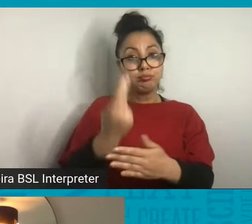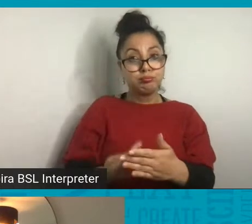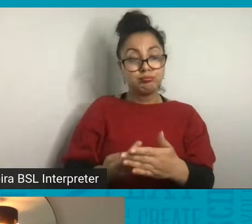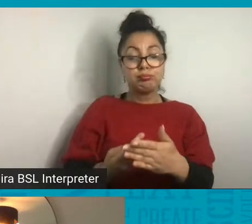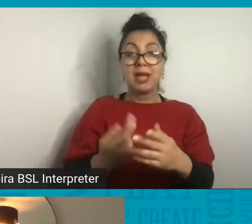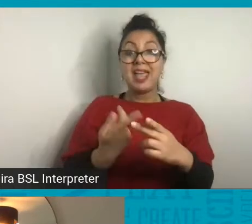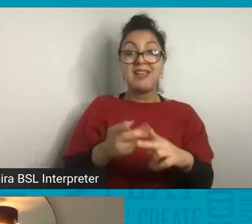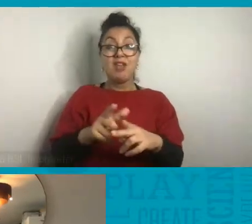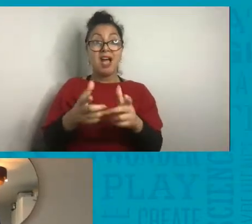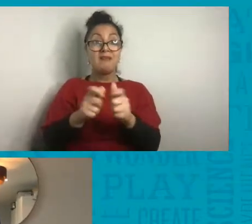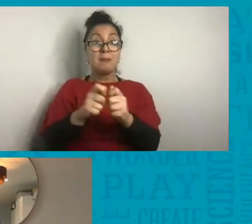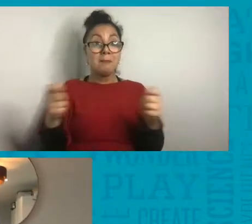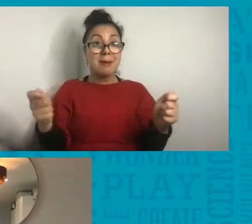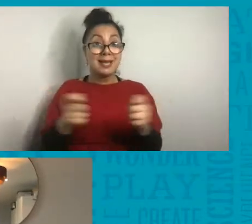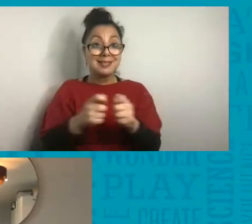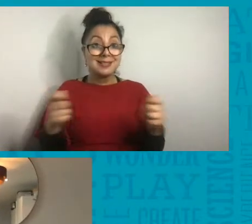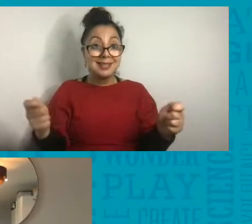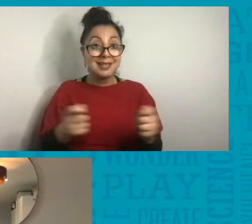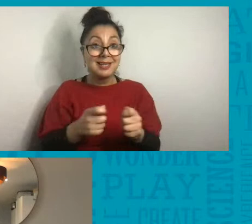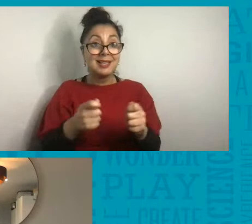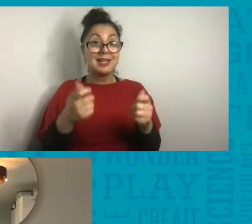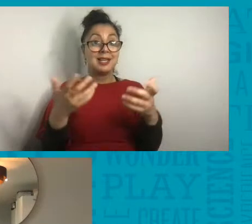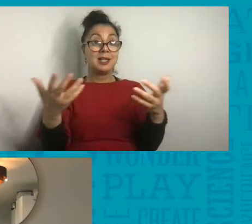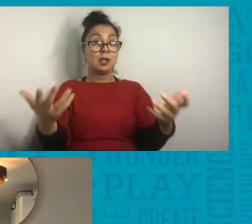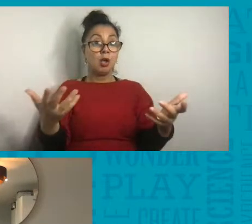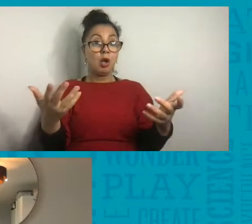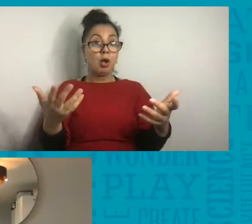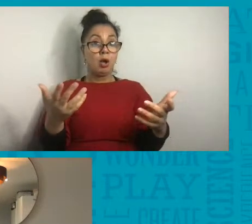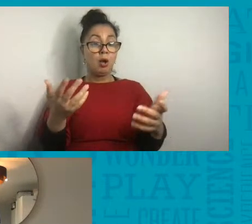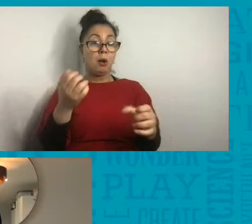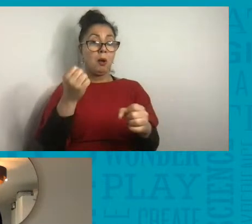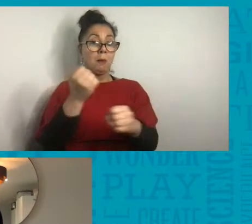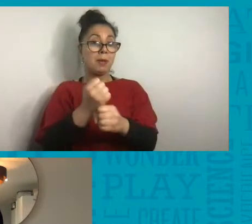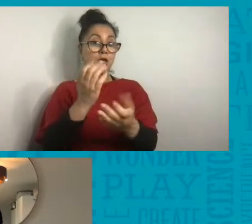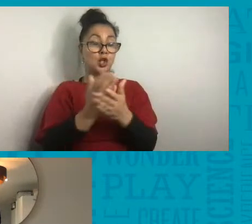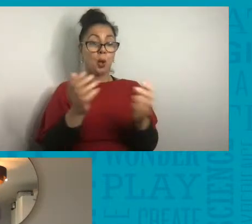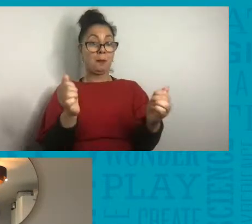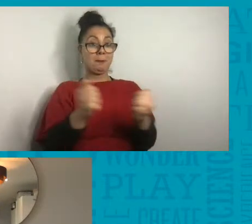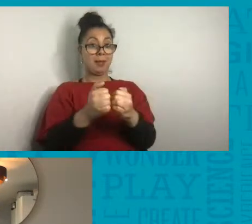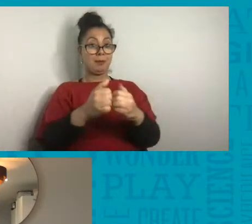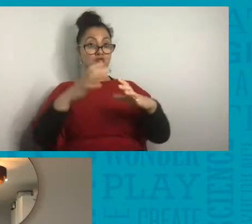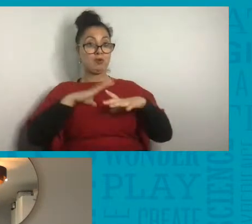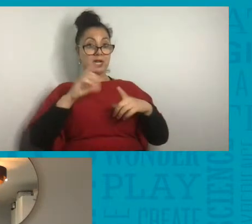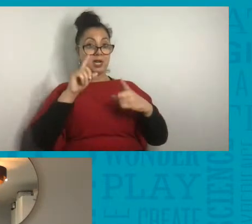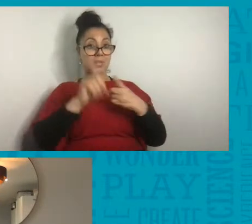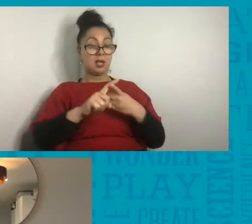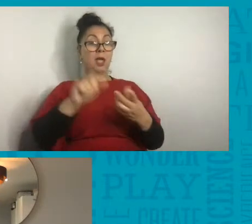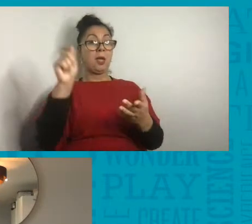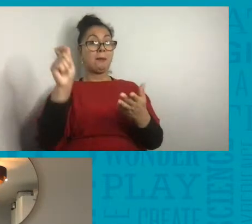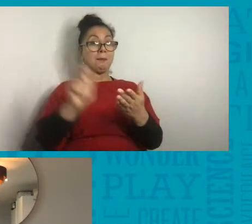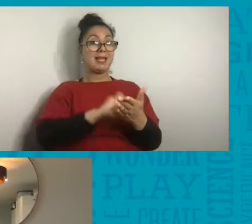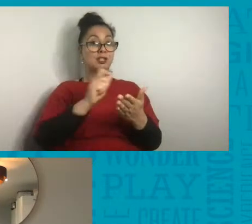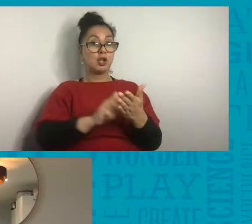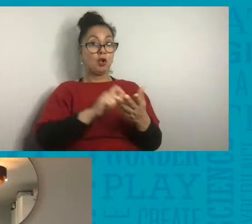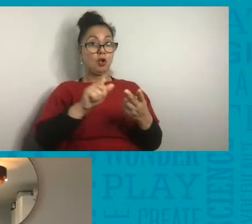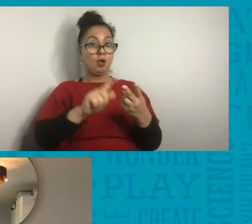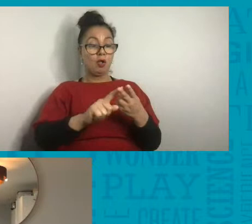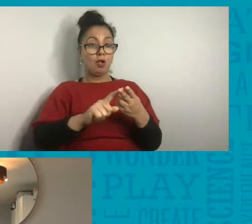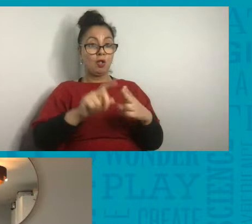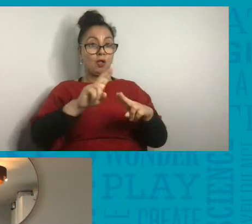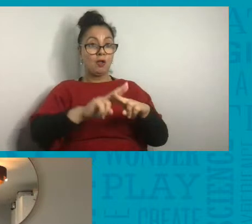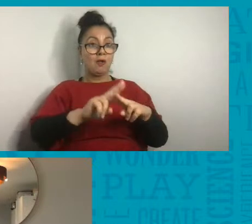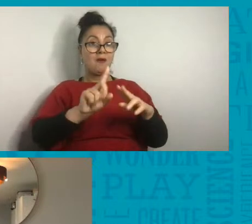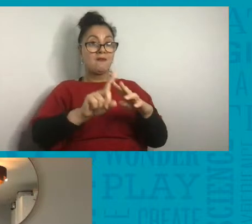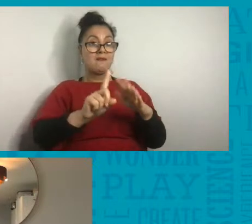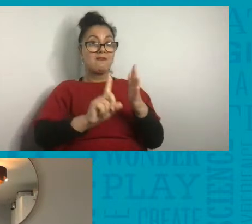to hand, make sure you've got your paper ready, pencils, felt tips, colour pens